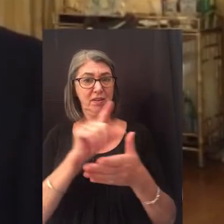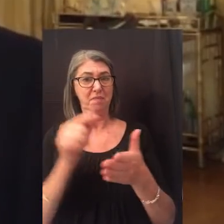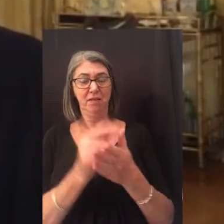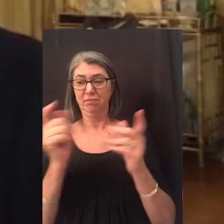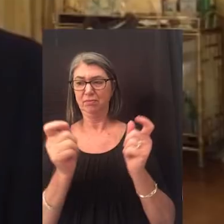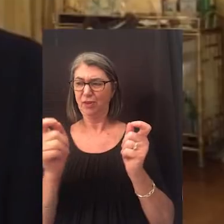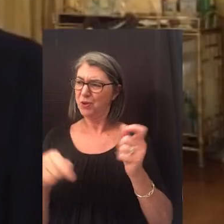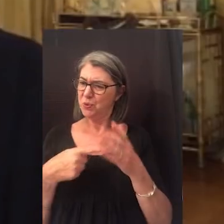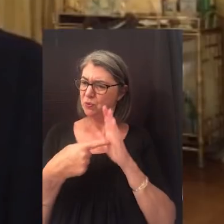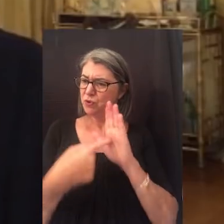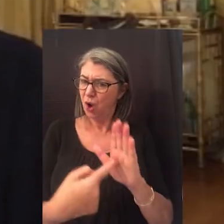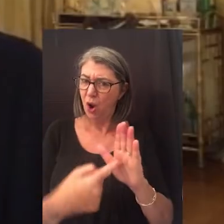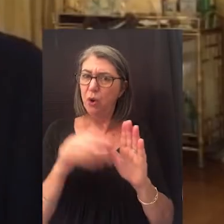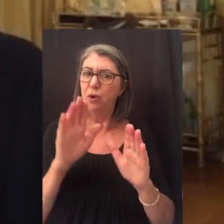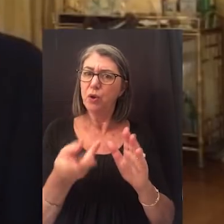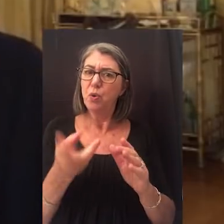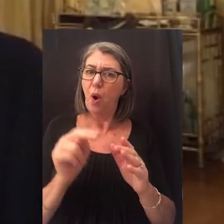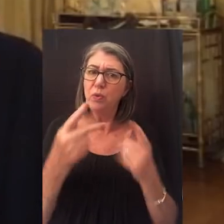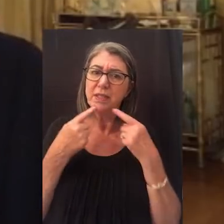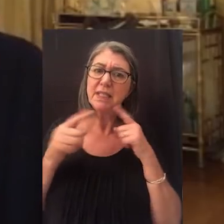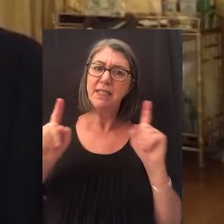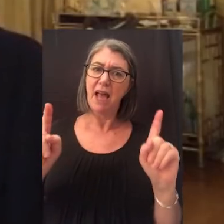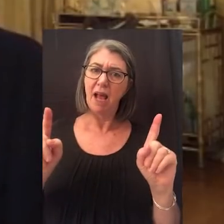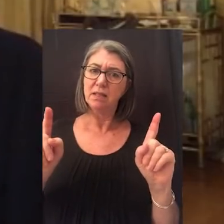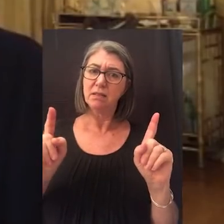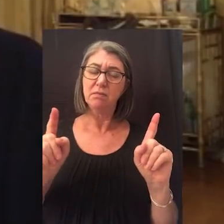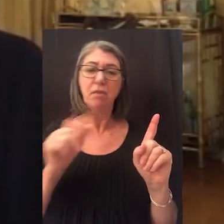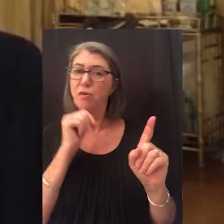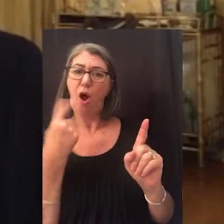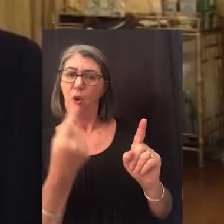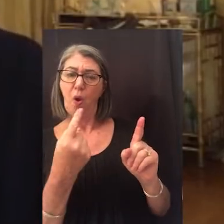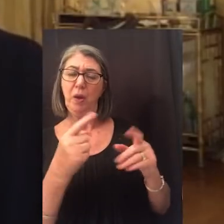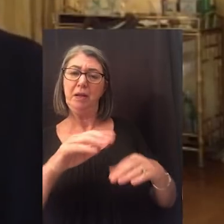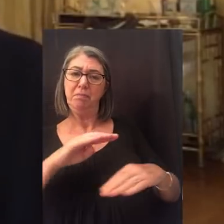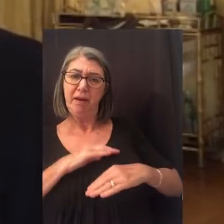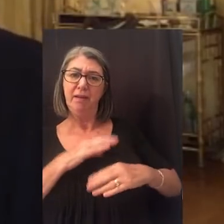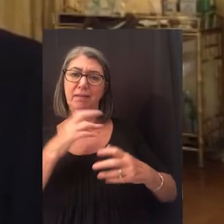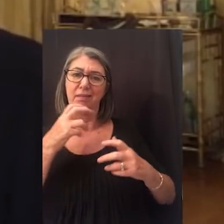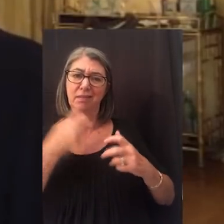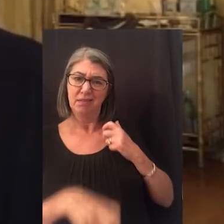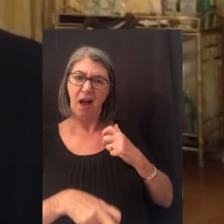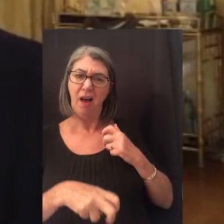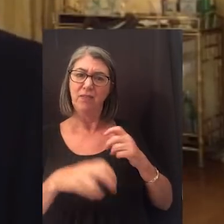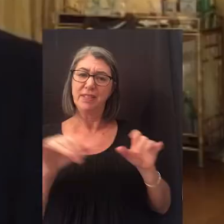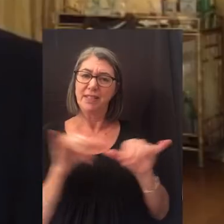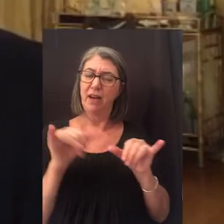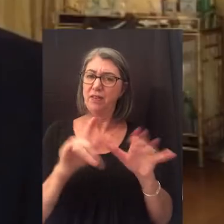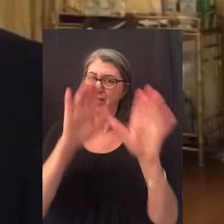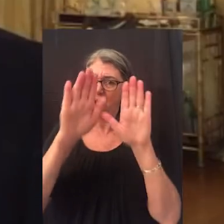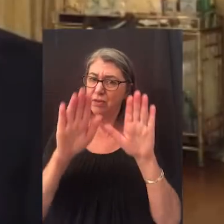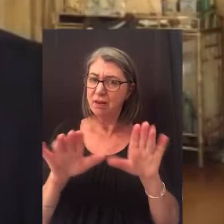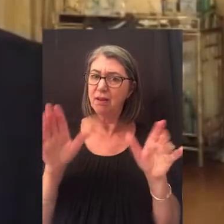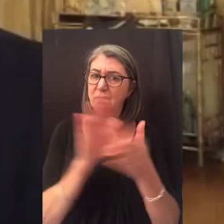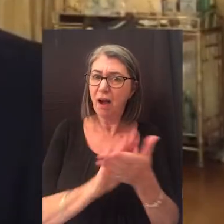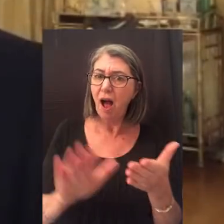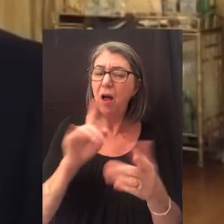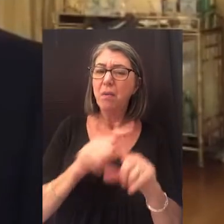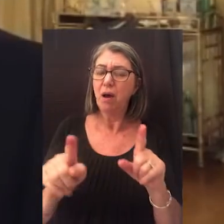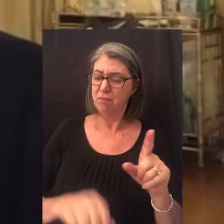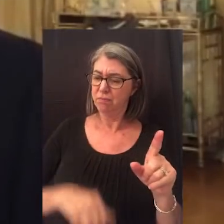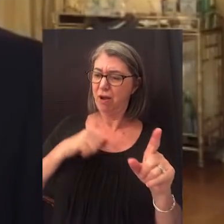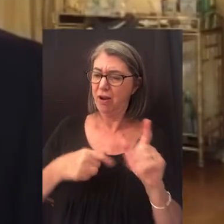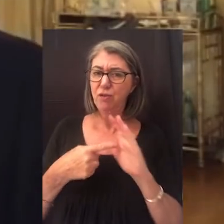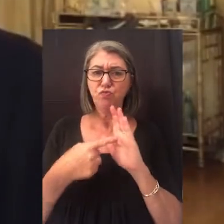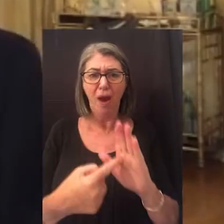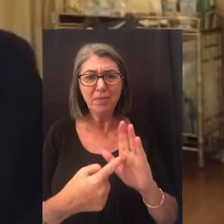you demonstrate your own success, not only in meeting the tough standards of this outstanding college, but in proudly